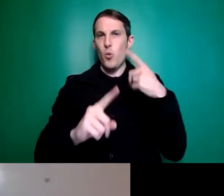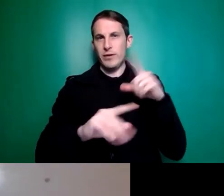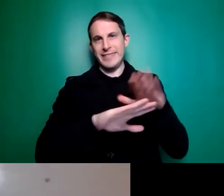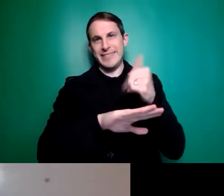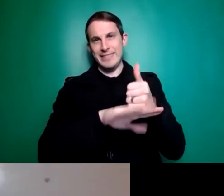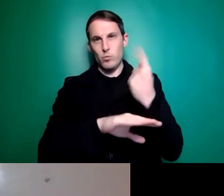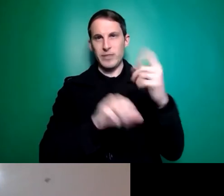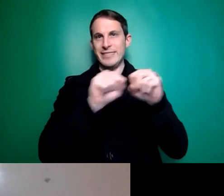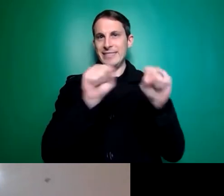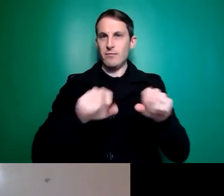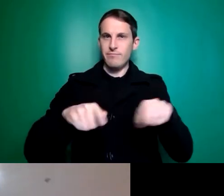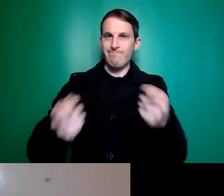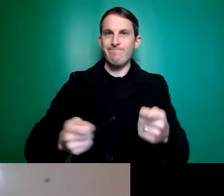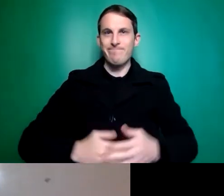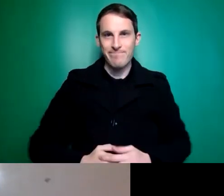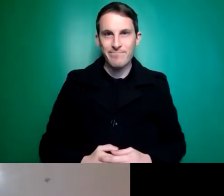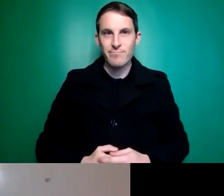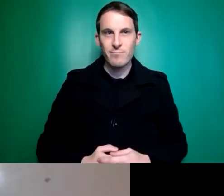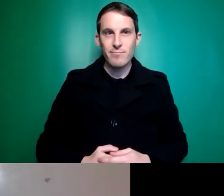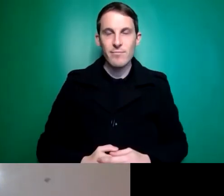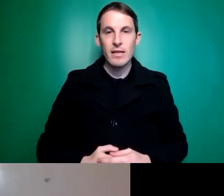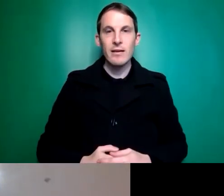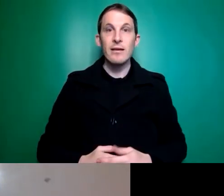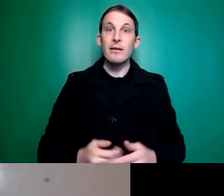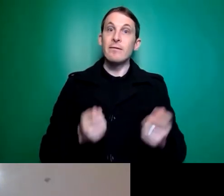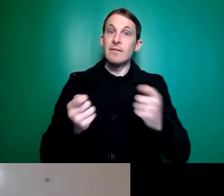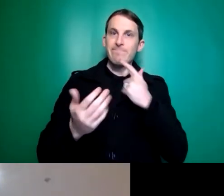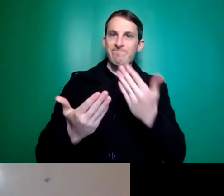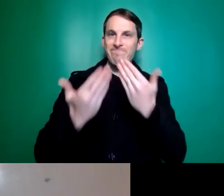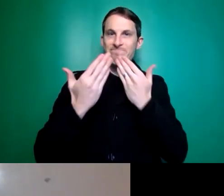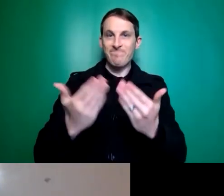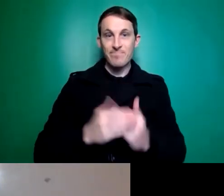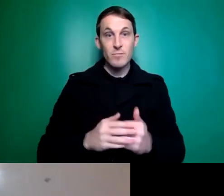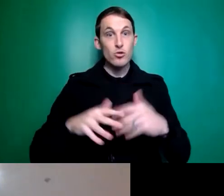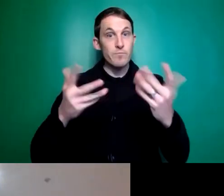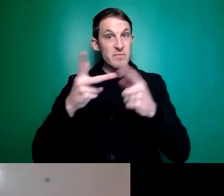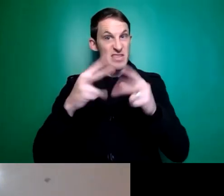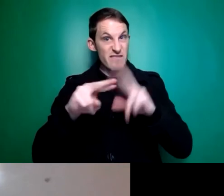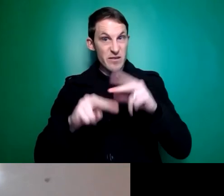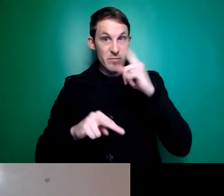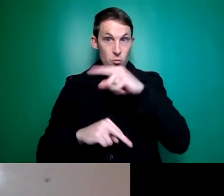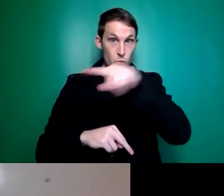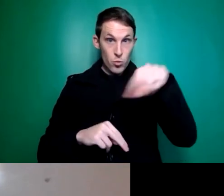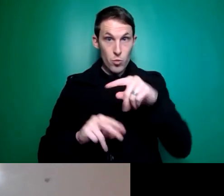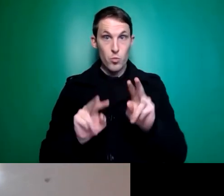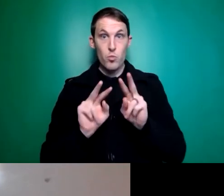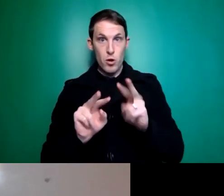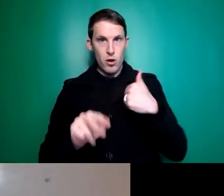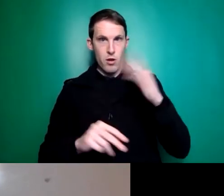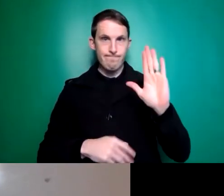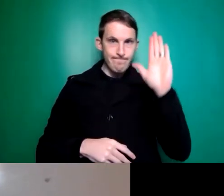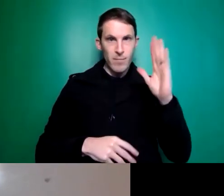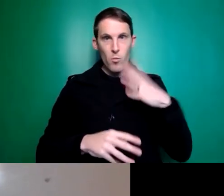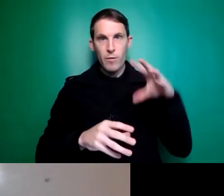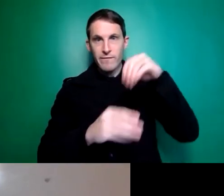Fantastic. Thanks, Lauren. And if people in the audience want to get involved with the campaign and